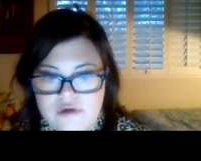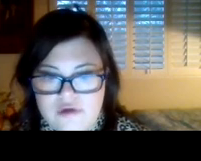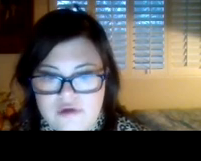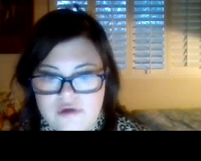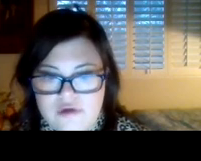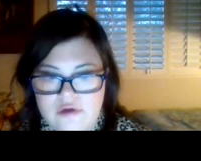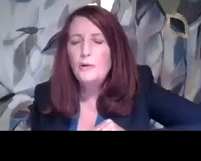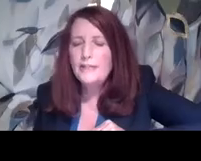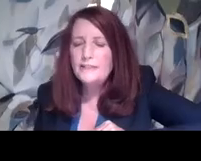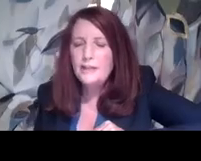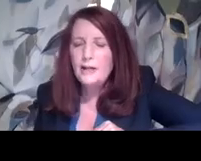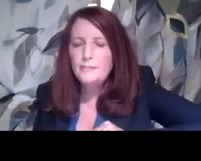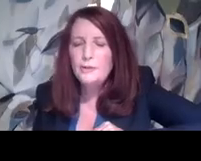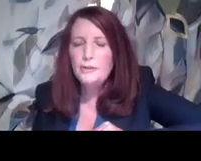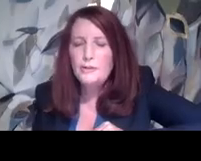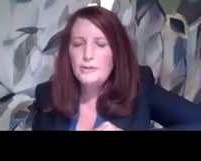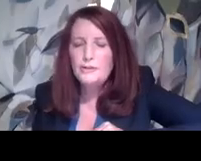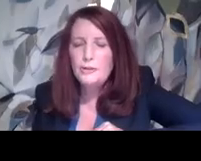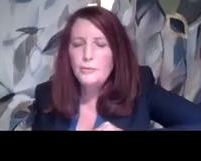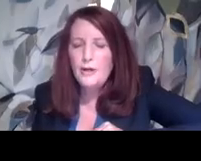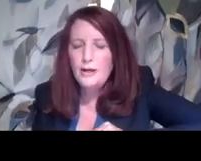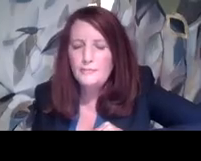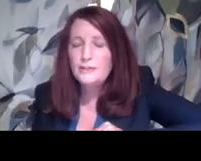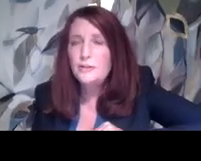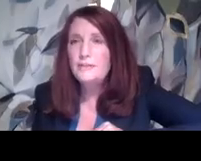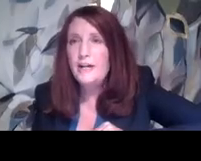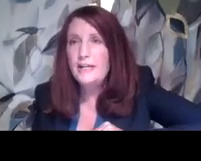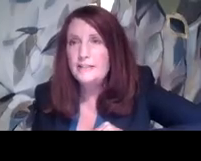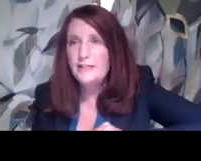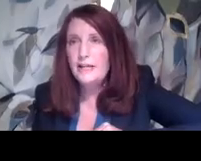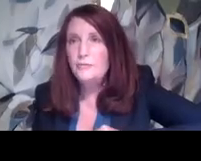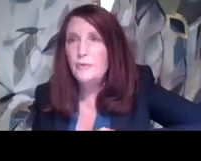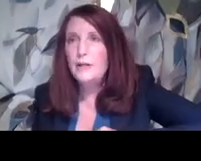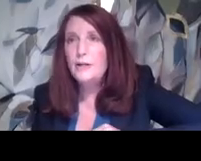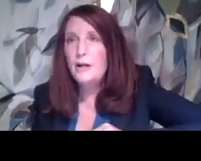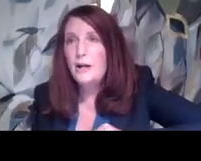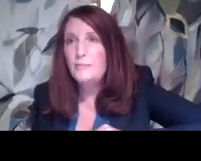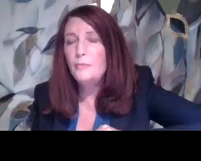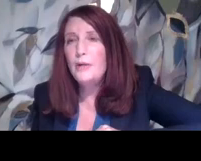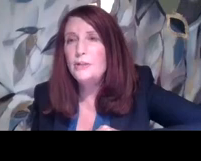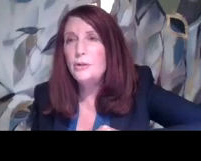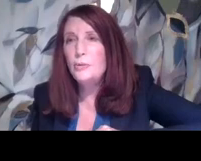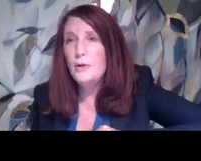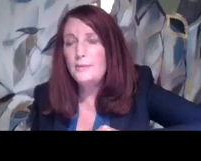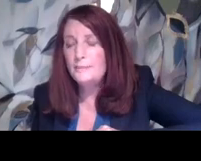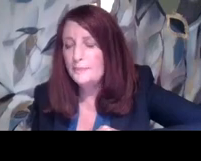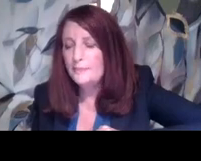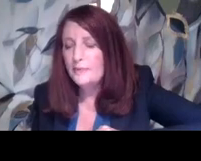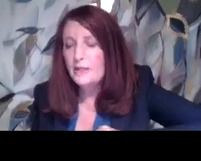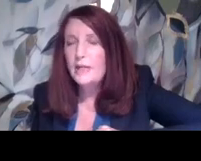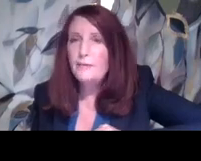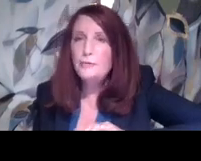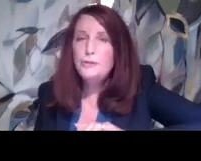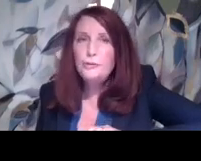Um, well, that's, um, you, um, that's good advice. And way, um, when you, um,